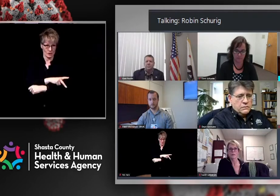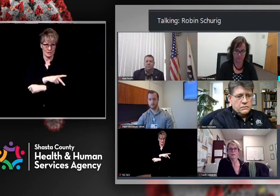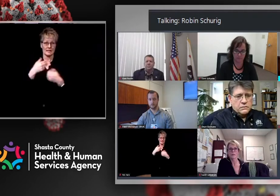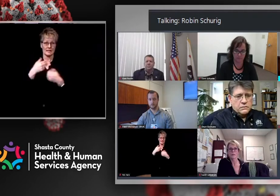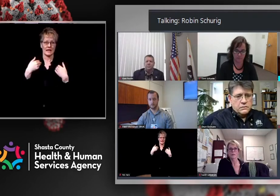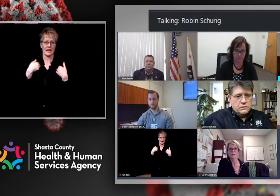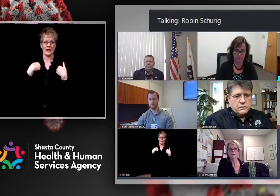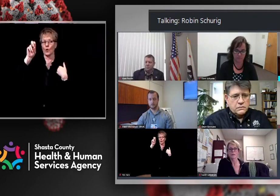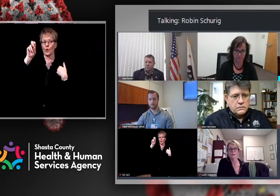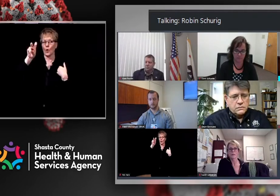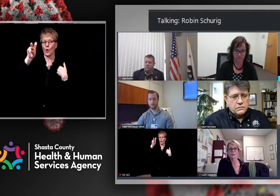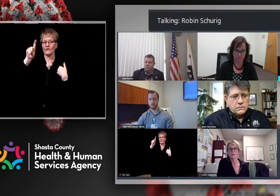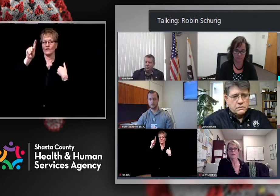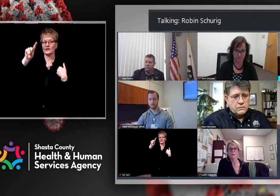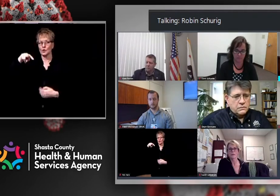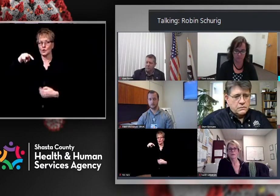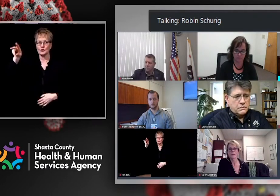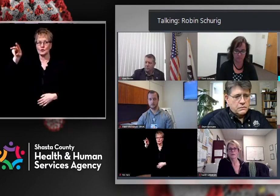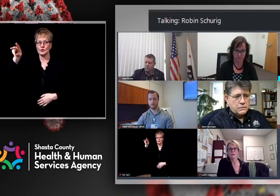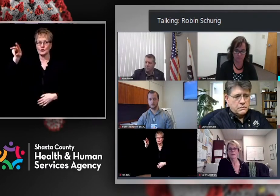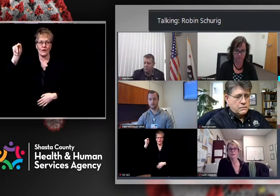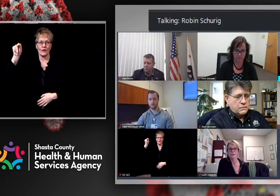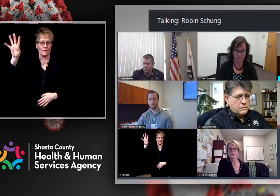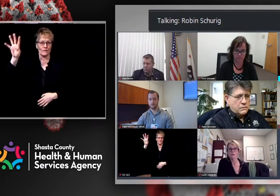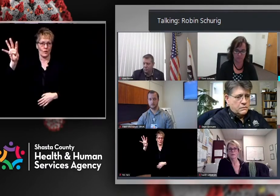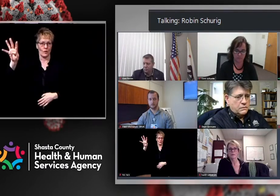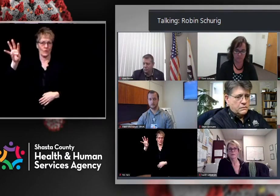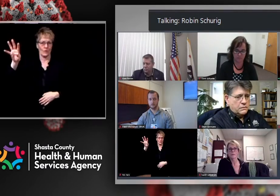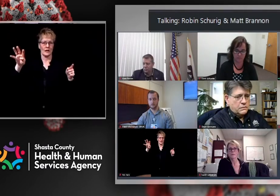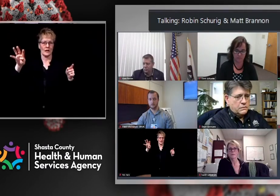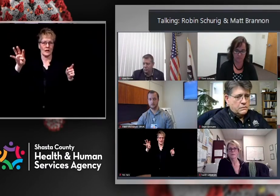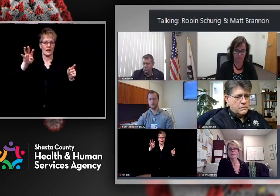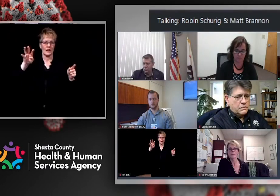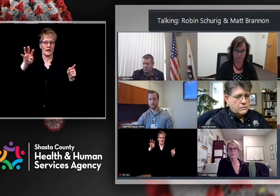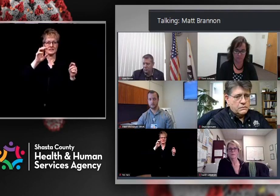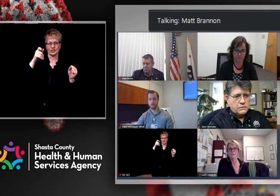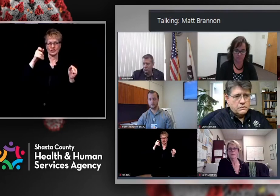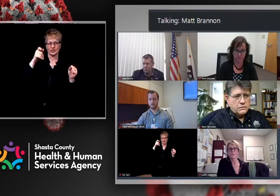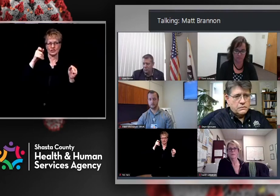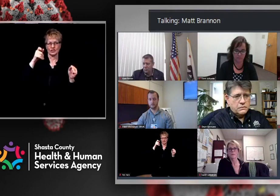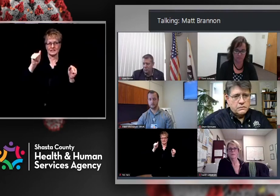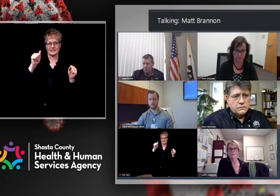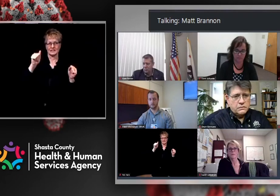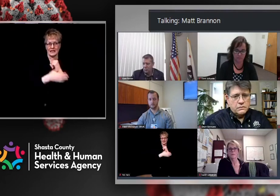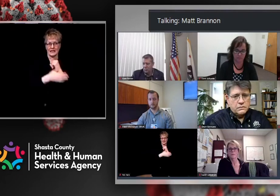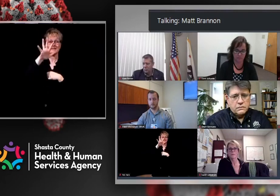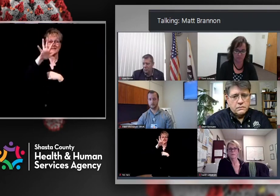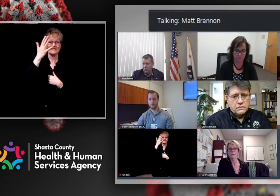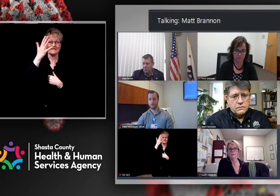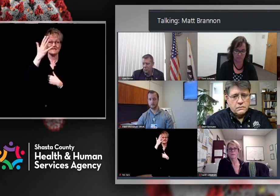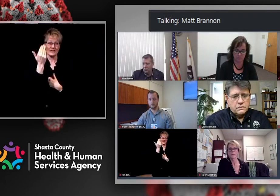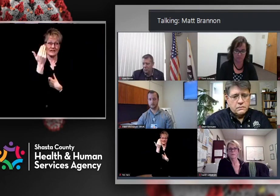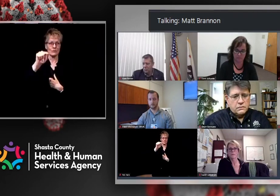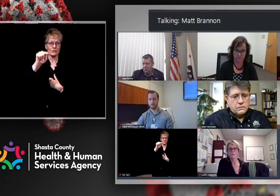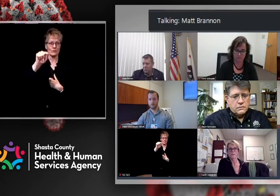And in Shasta County, it's 15%. Gotcha. Okay, thank you. I appreciate it.